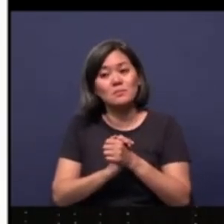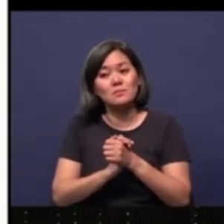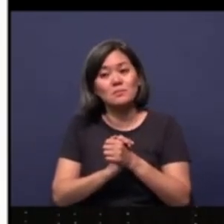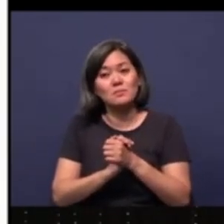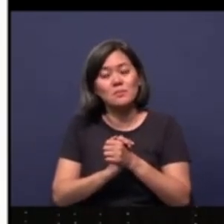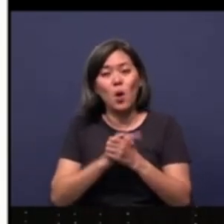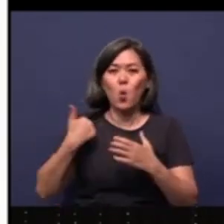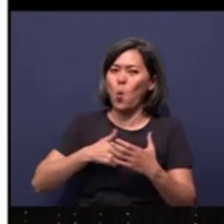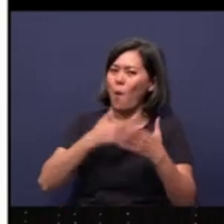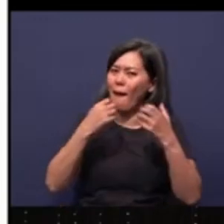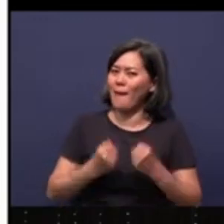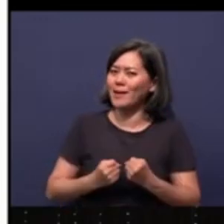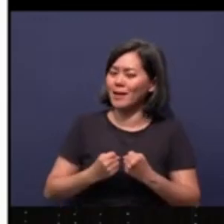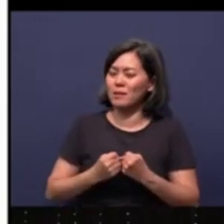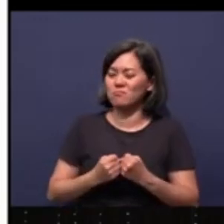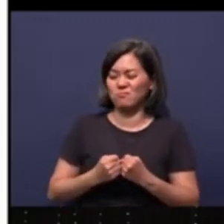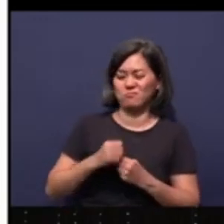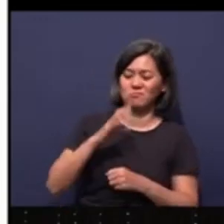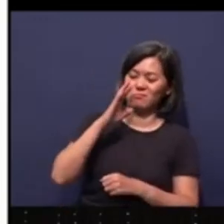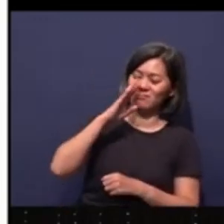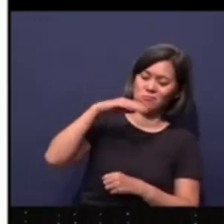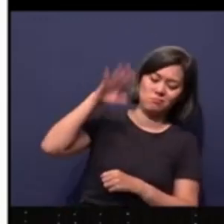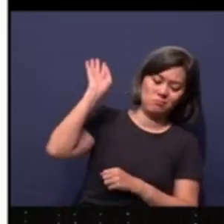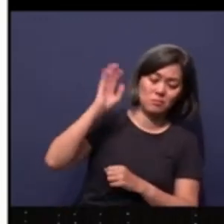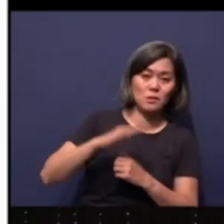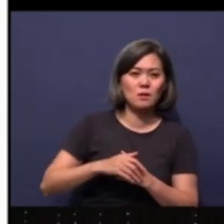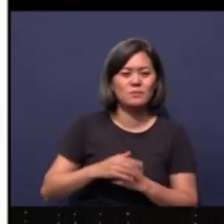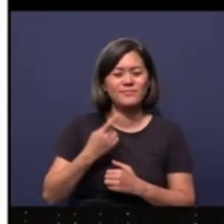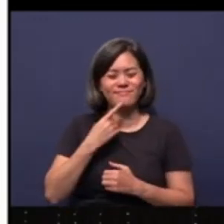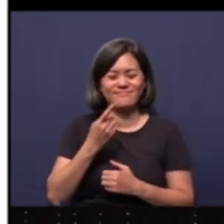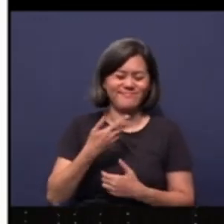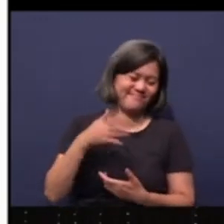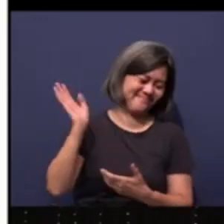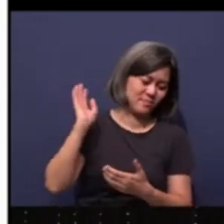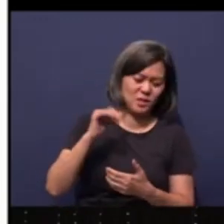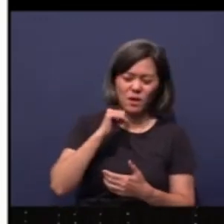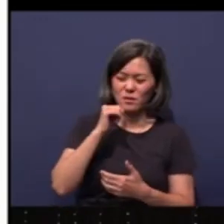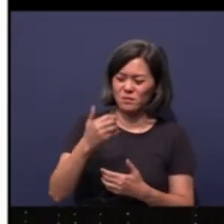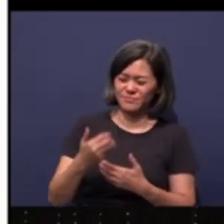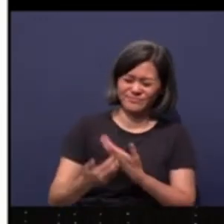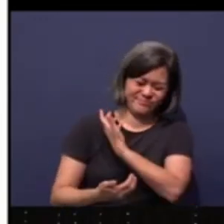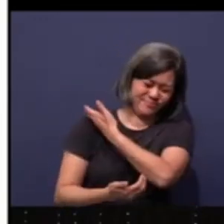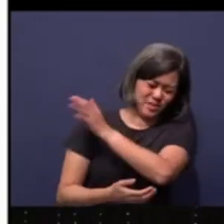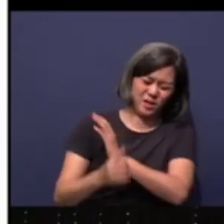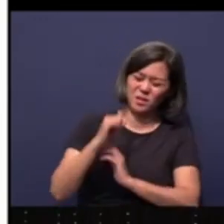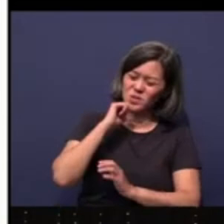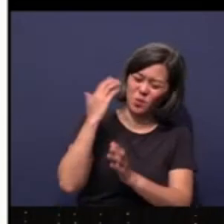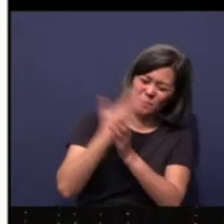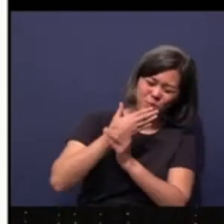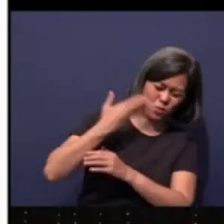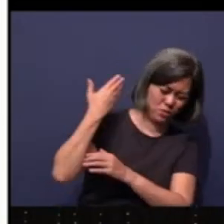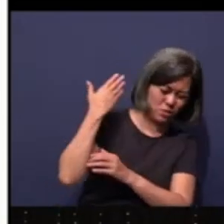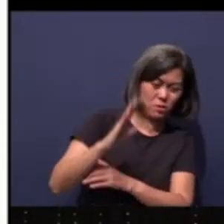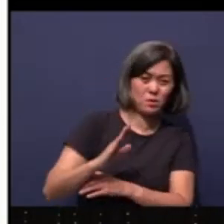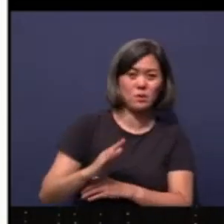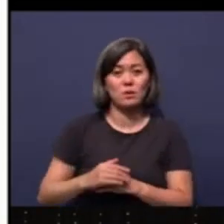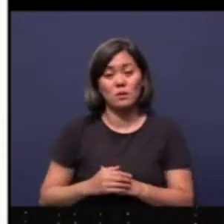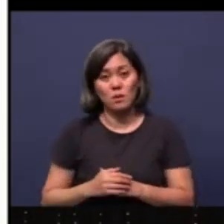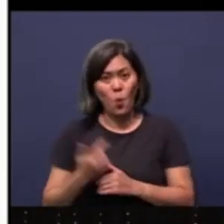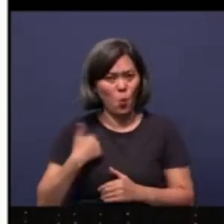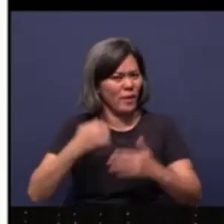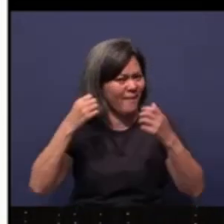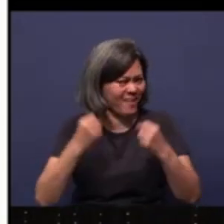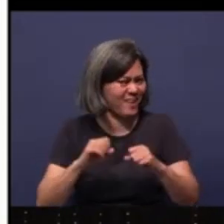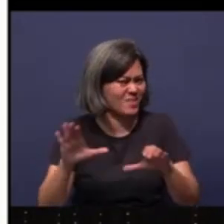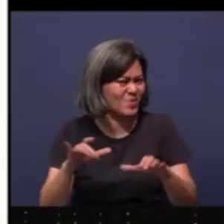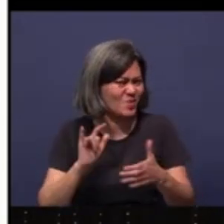We can be indifferent. We can also say, ah, I don't want to be bothered. Why be bothered about this? You know? We can do